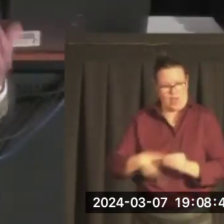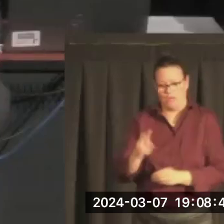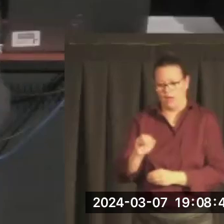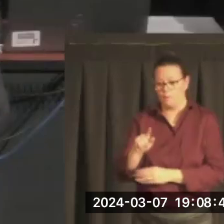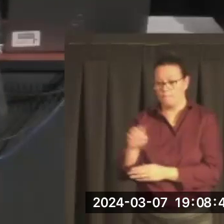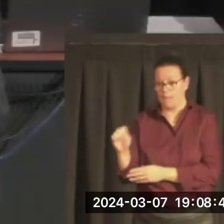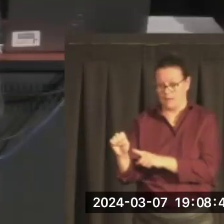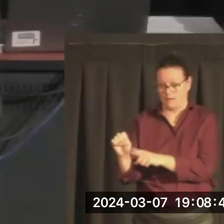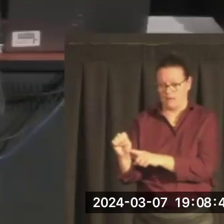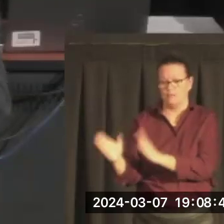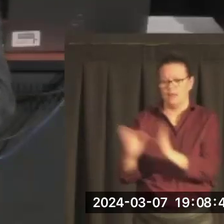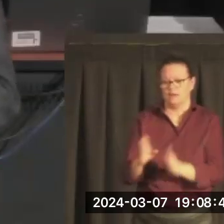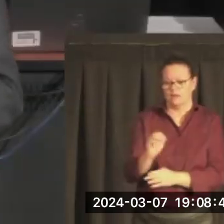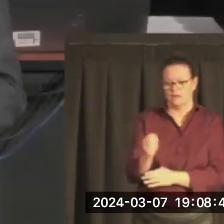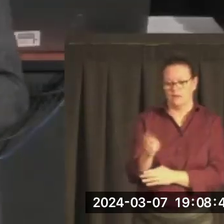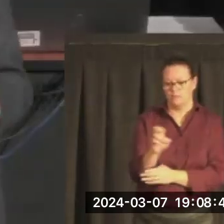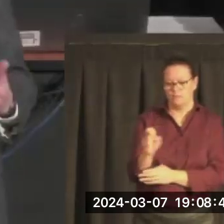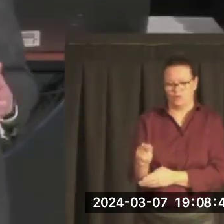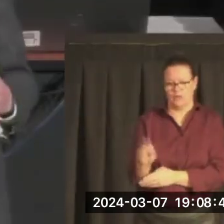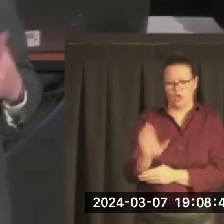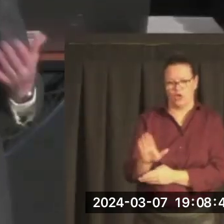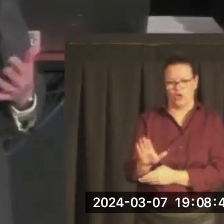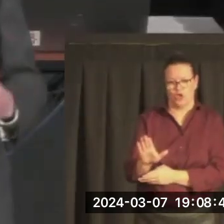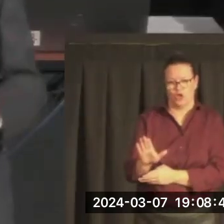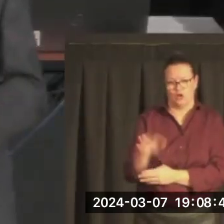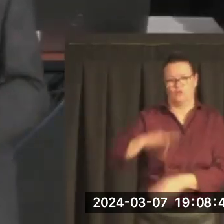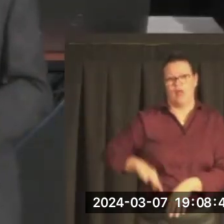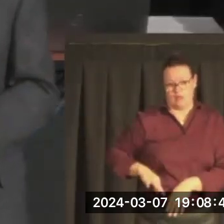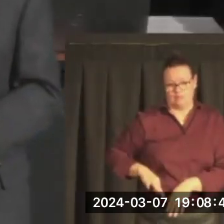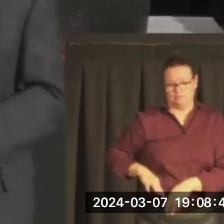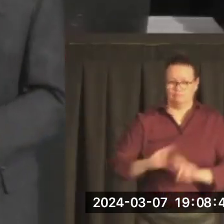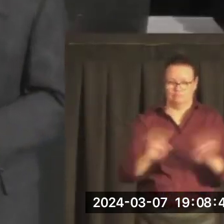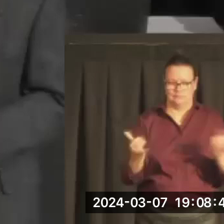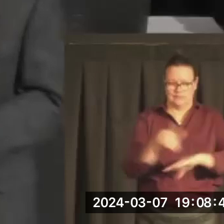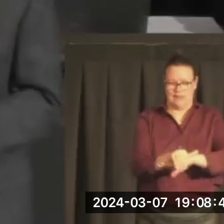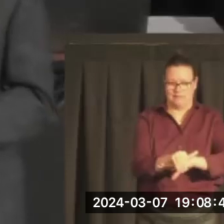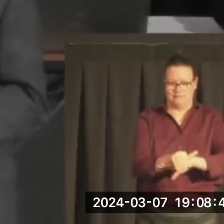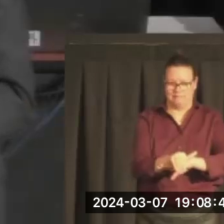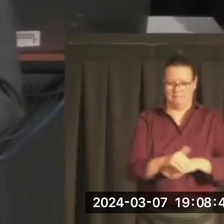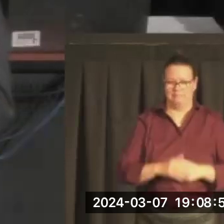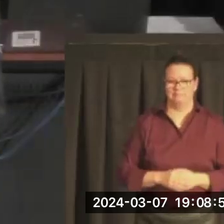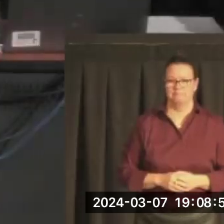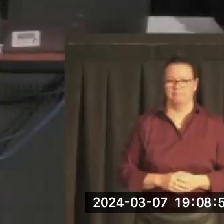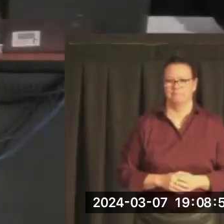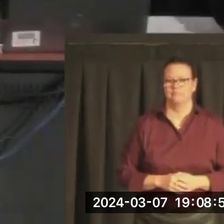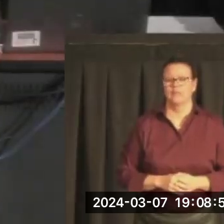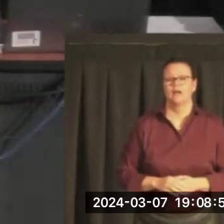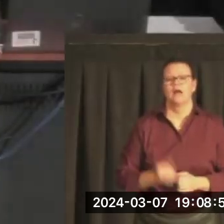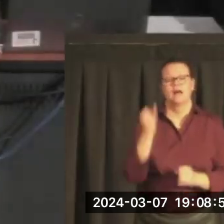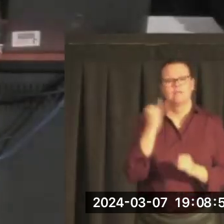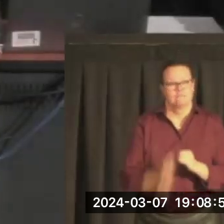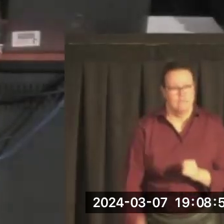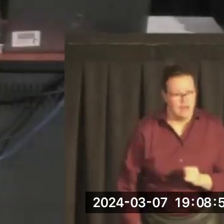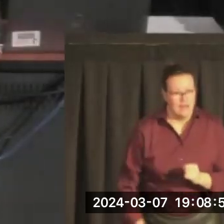that Maureen paid, and I think that it's time to give her her due. And finally, I'd like to give this